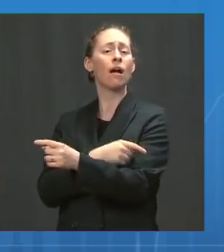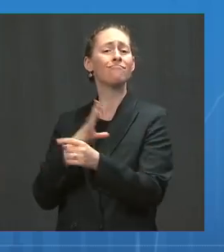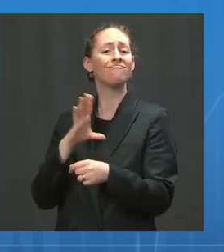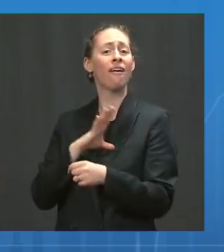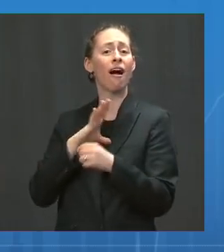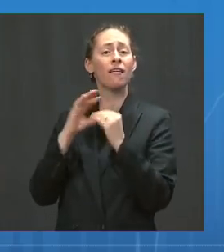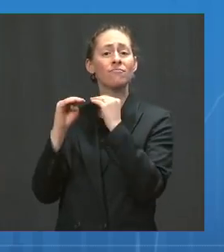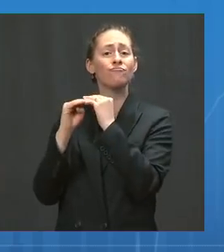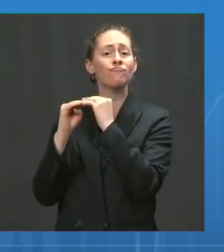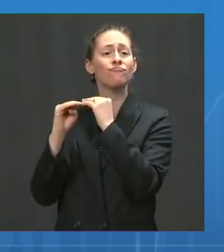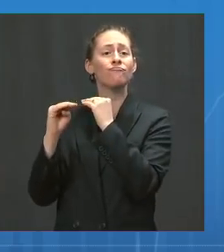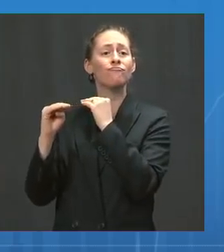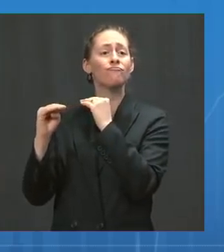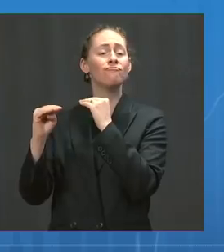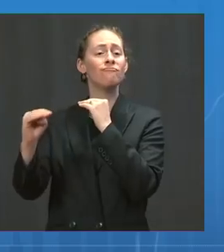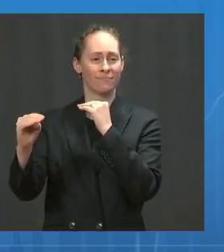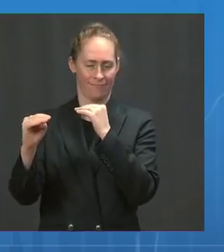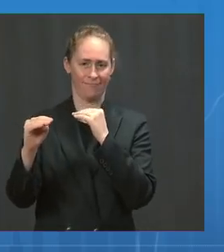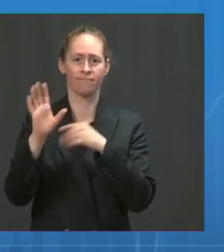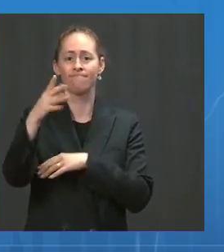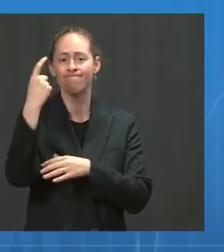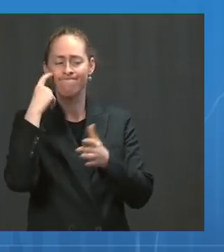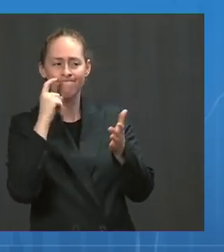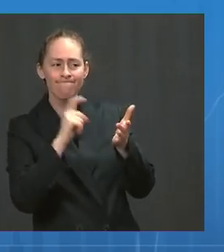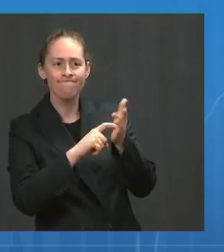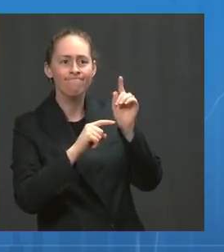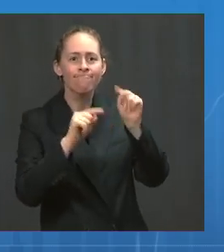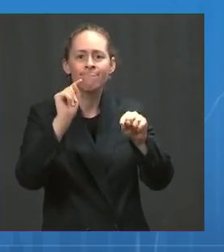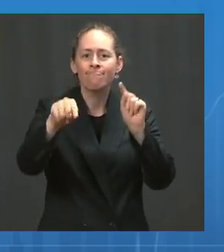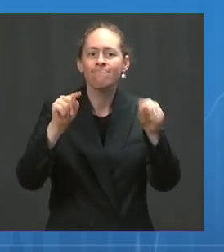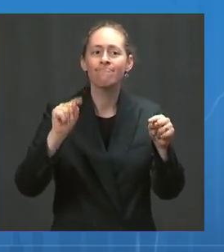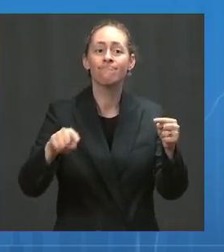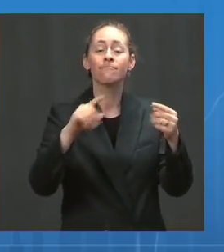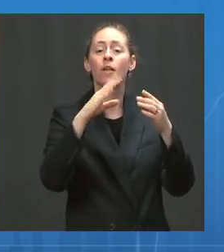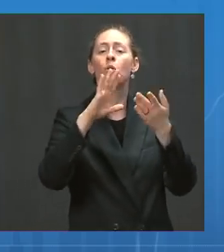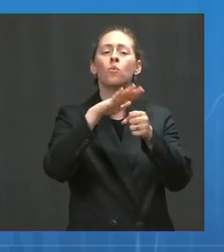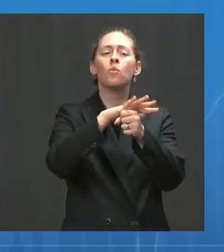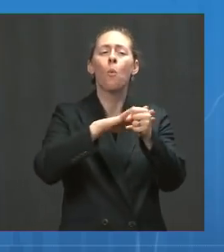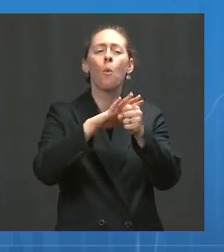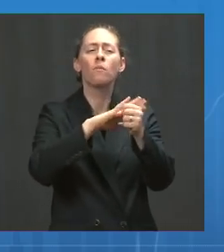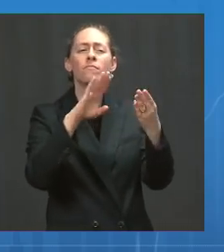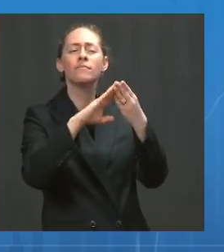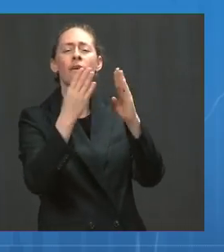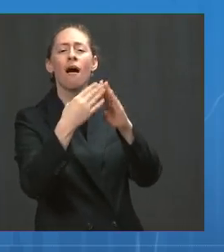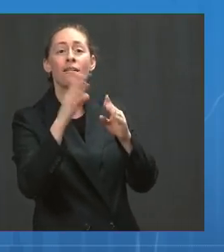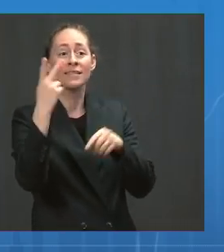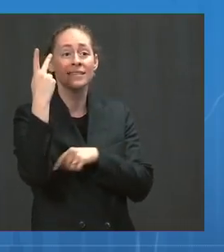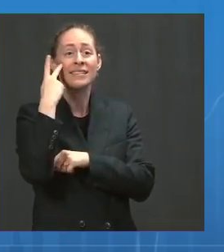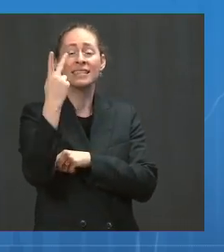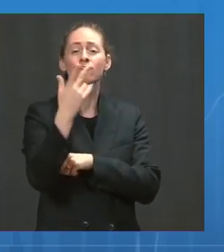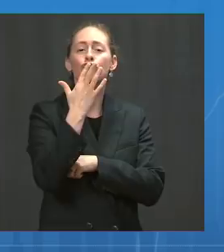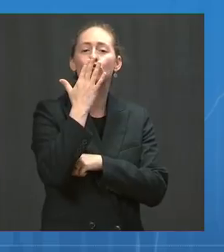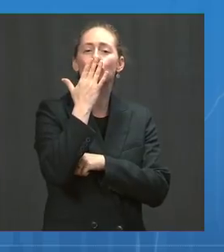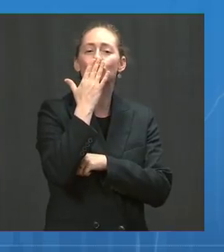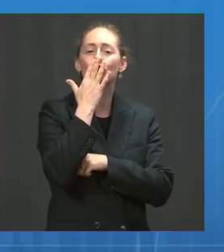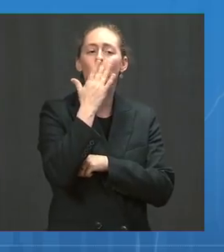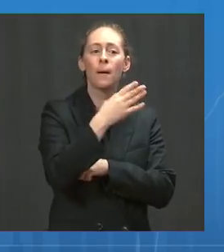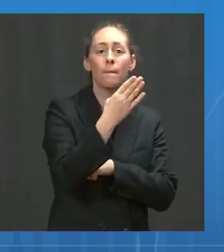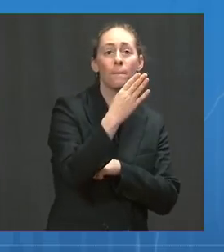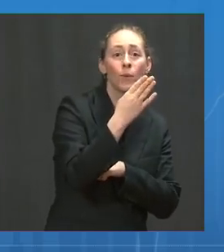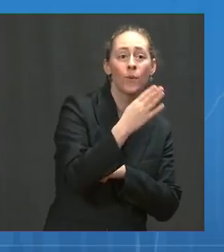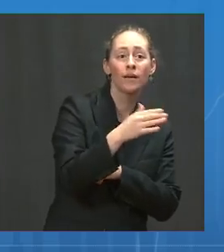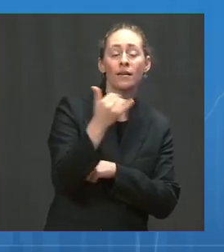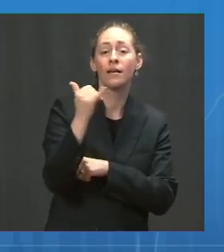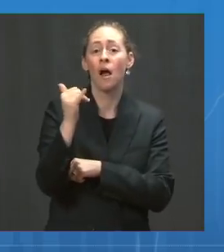the patterns of local outbreaks in the slide of community transmission. The blue and yellow counties have low or moderate transmission.